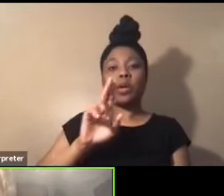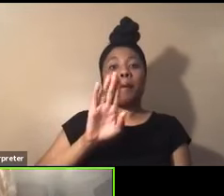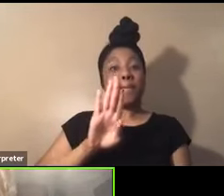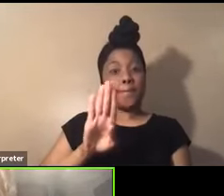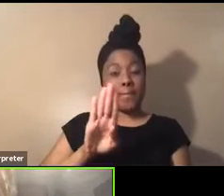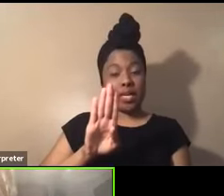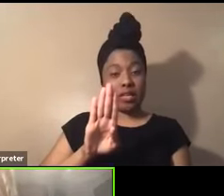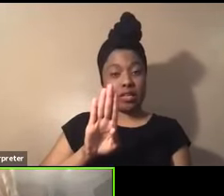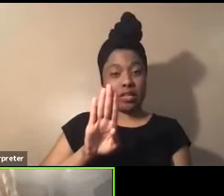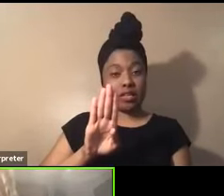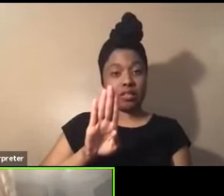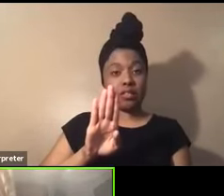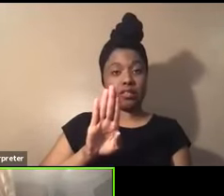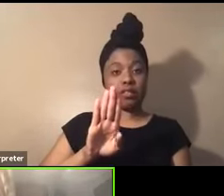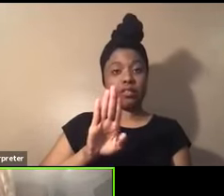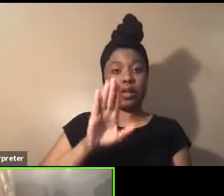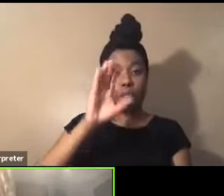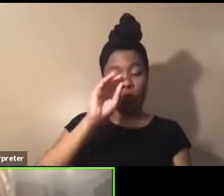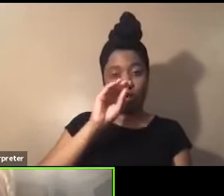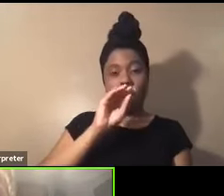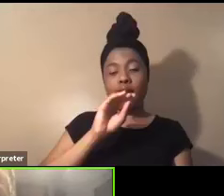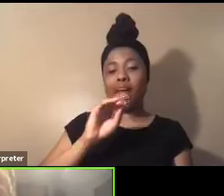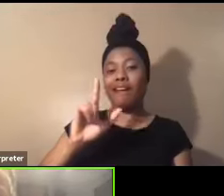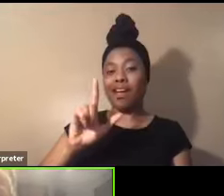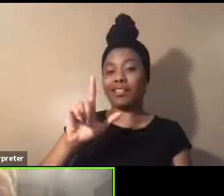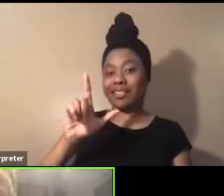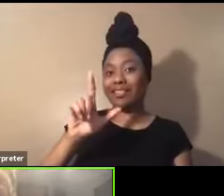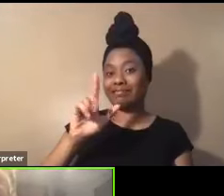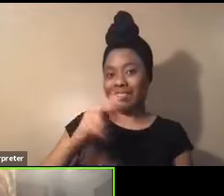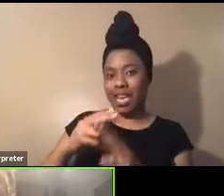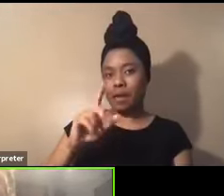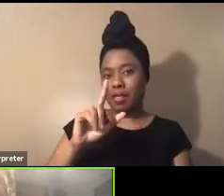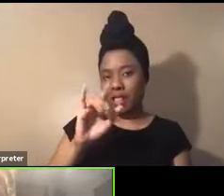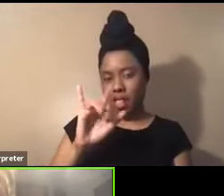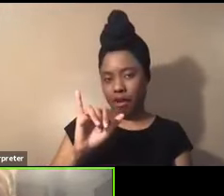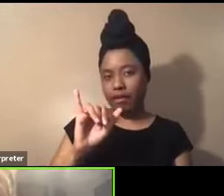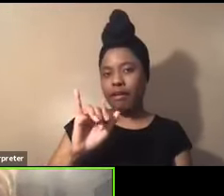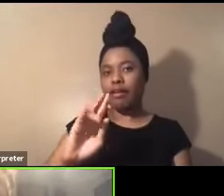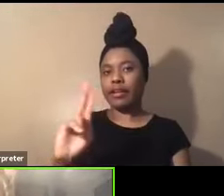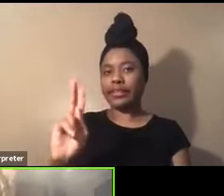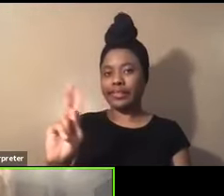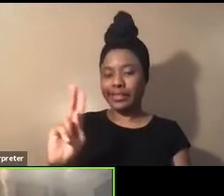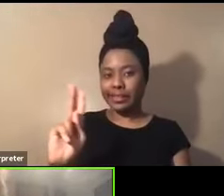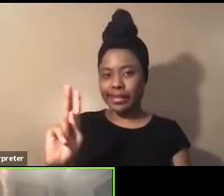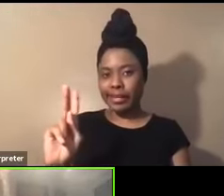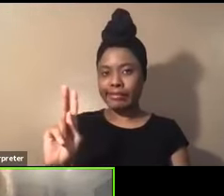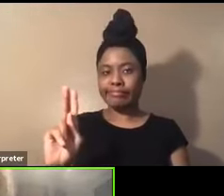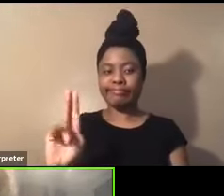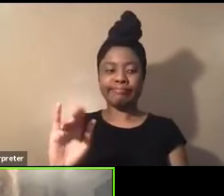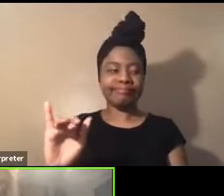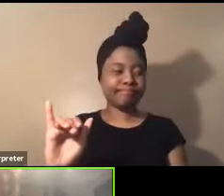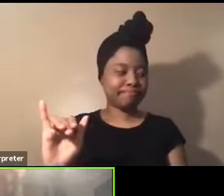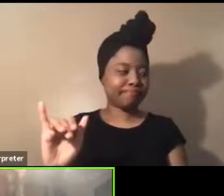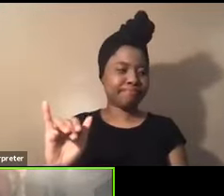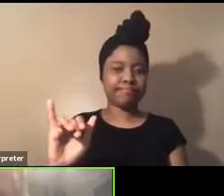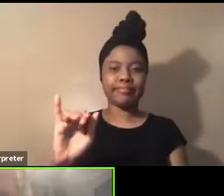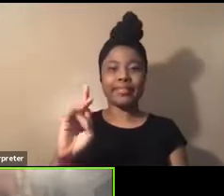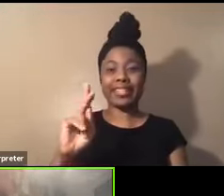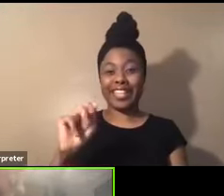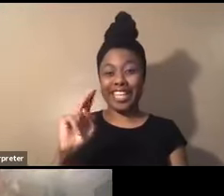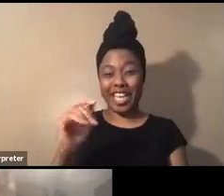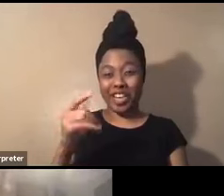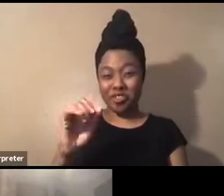as in boy L as in, uh, Larry K as in, um, uh, kangaroo